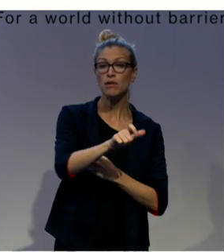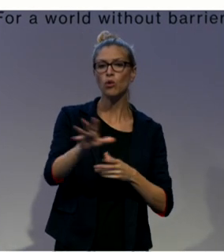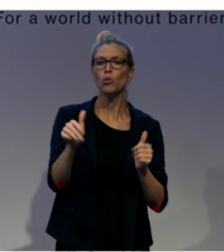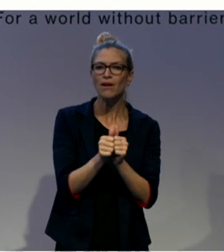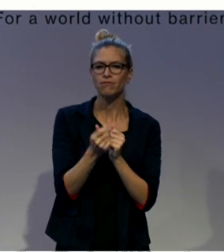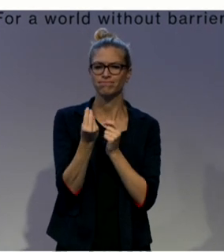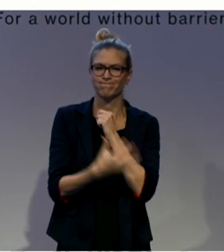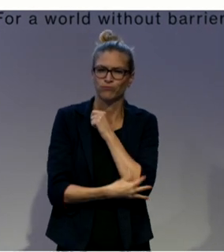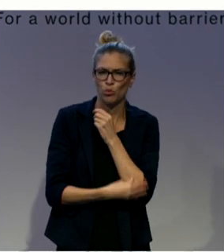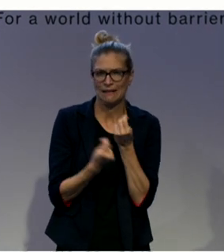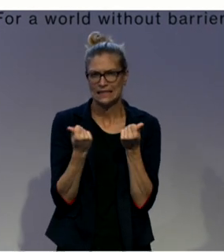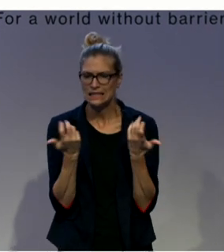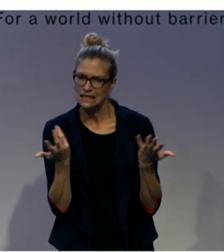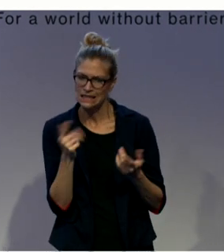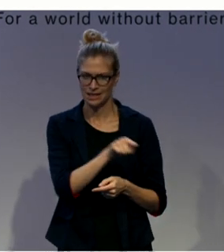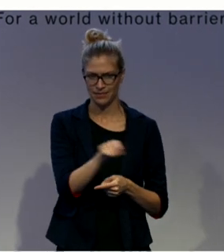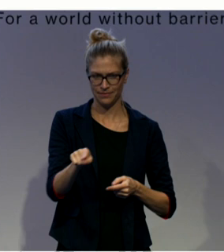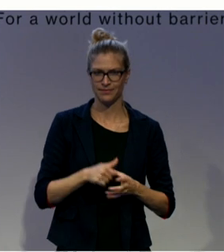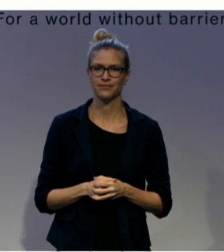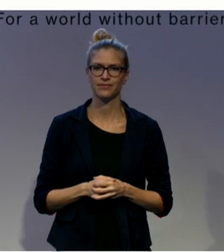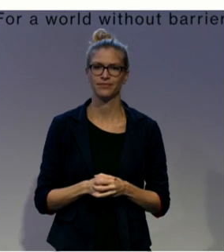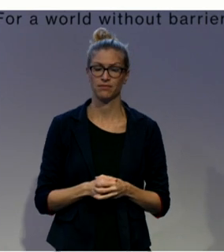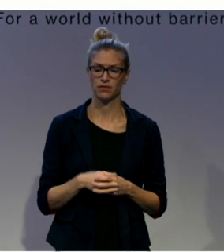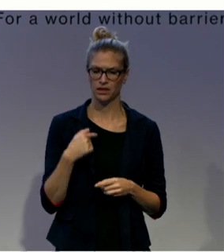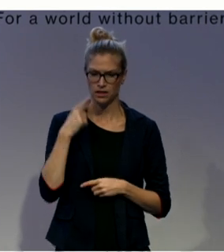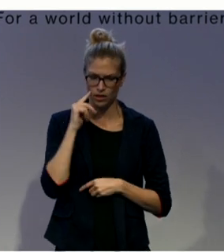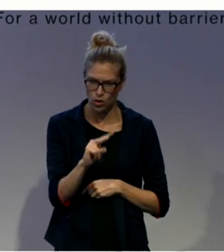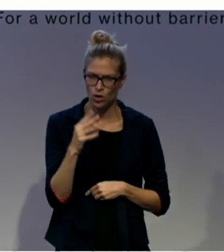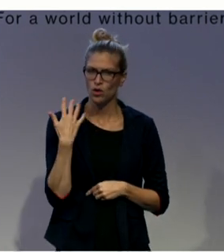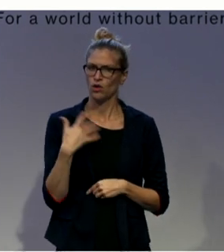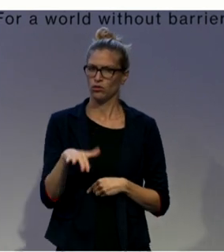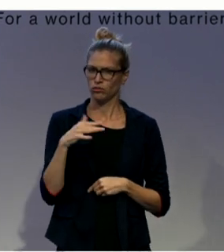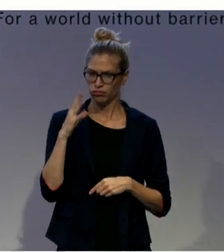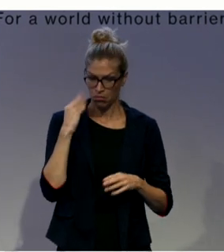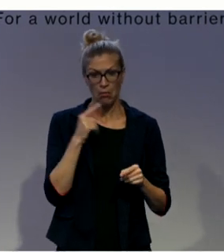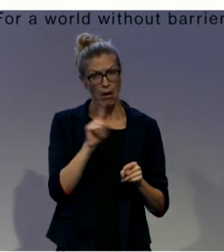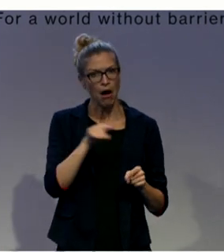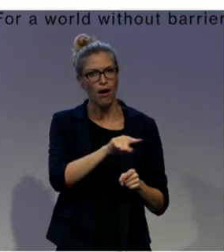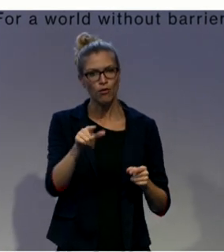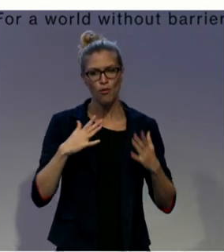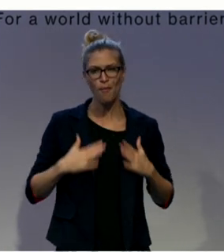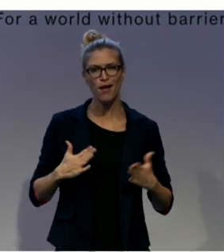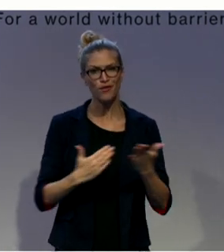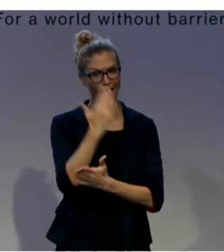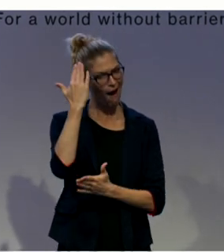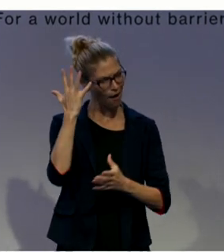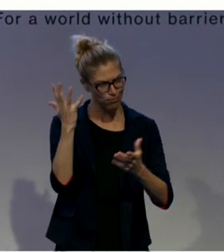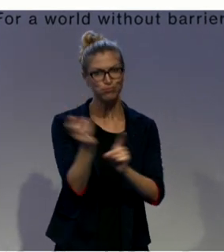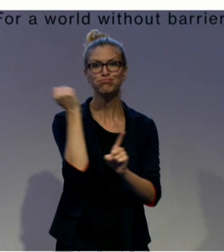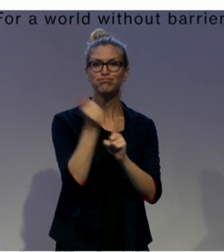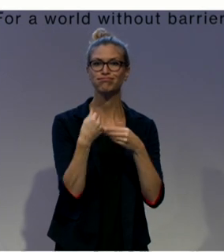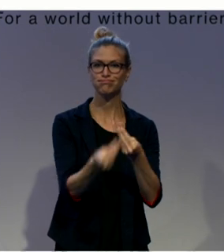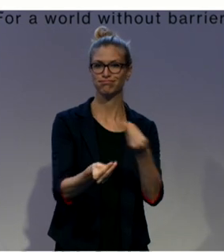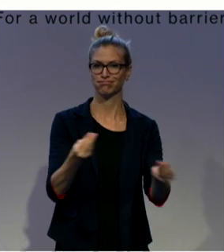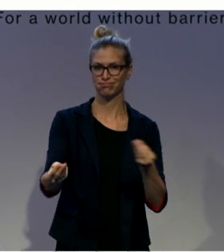You have won many acknowledgements, human rights awards, and all of that, and even from the